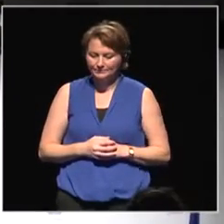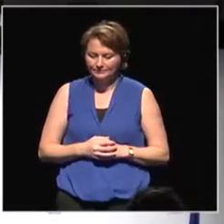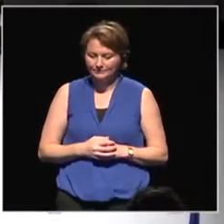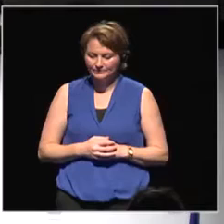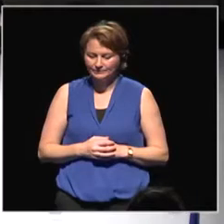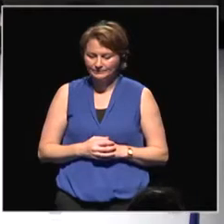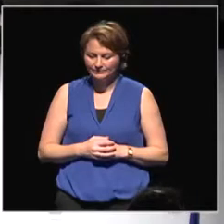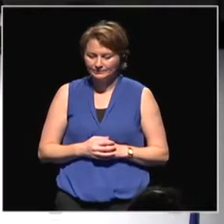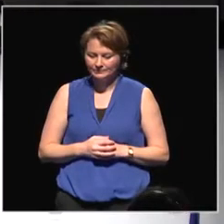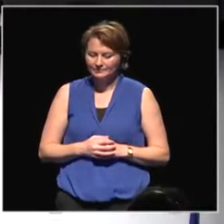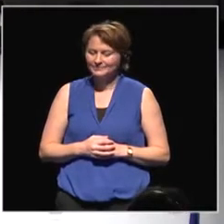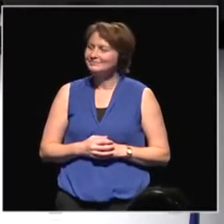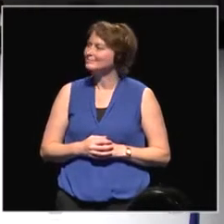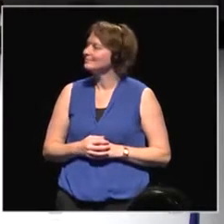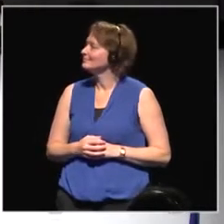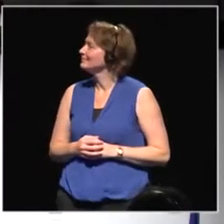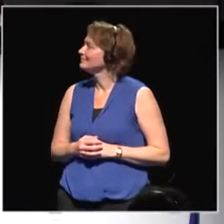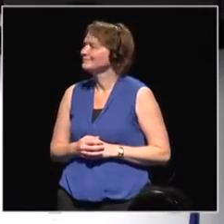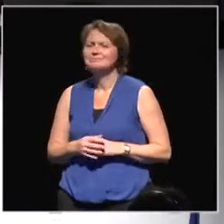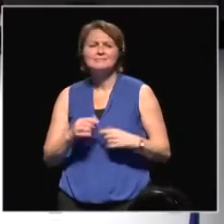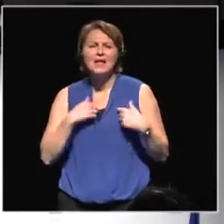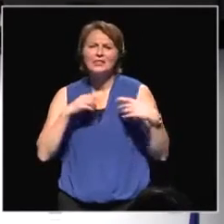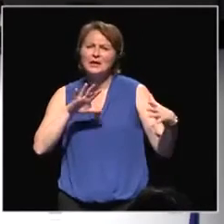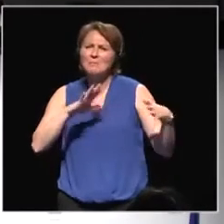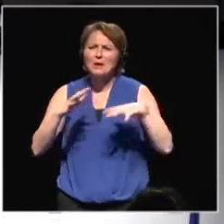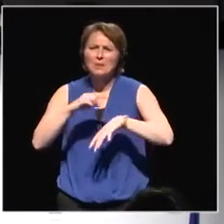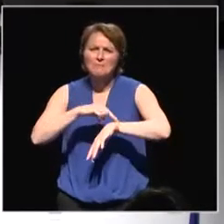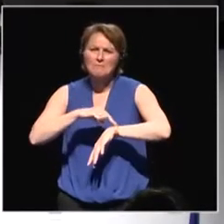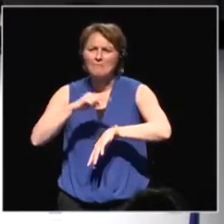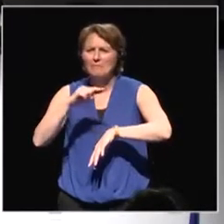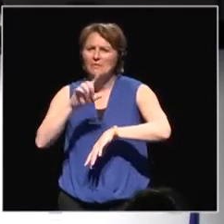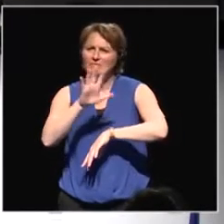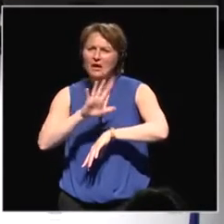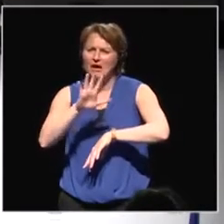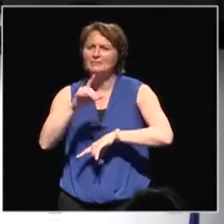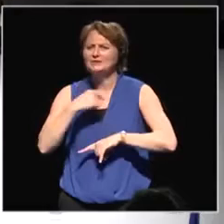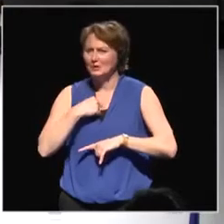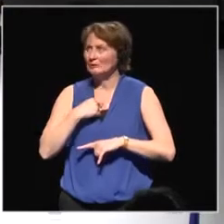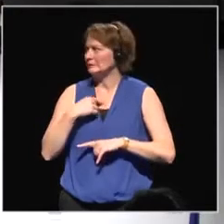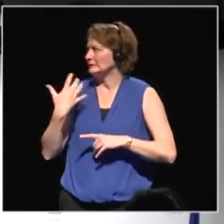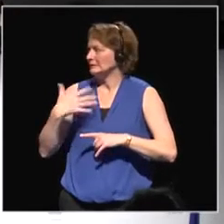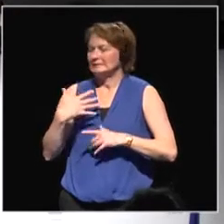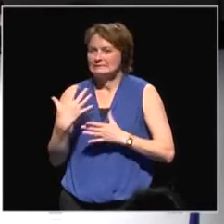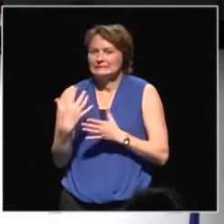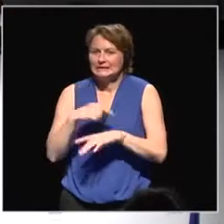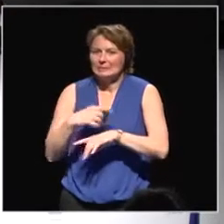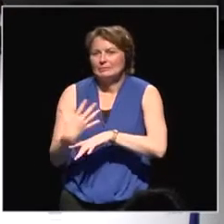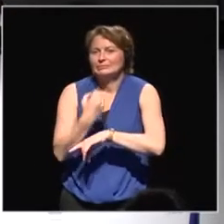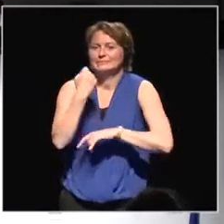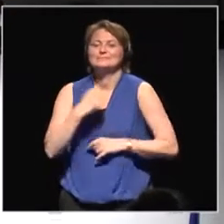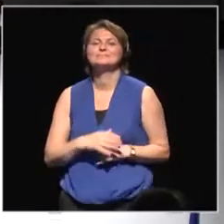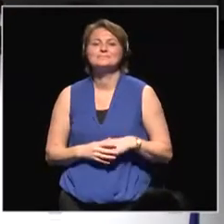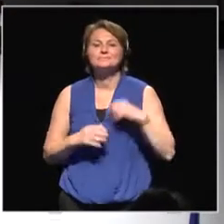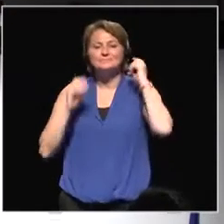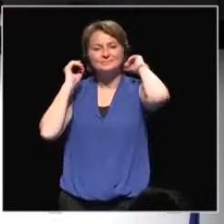Thank you. I believe I have approximately five minutes, so I've been using up some valuable time there. But just